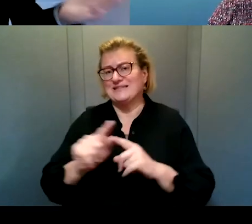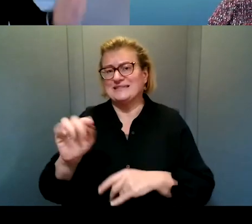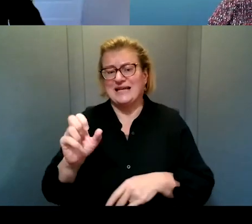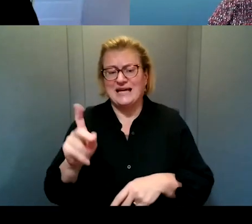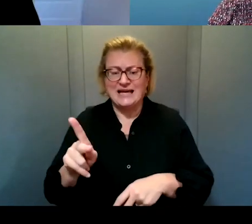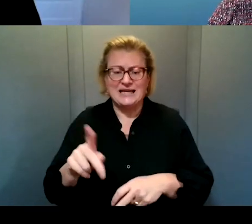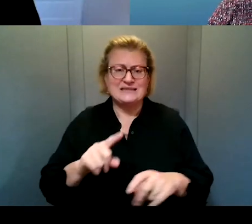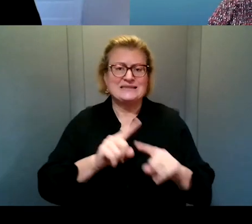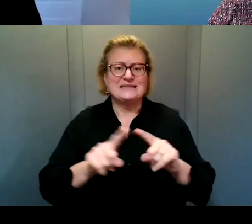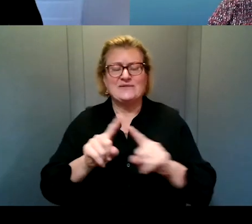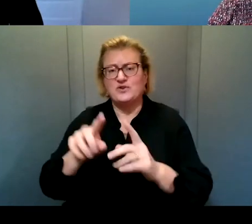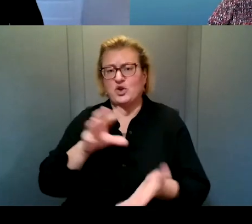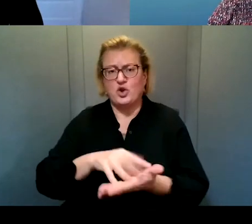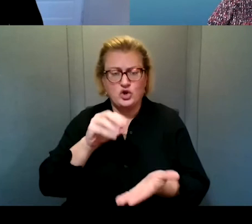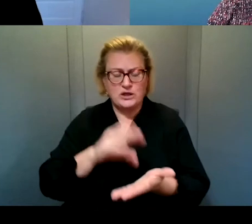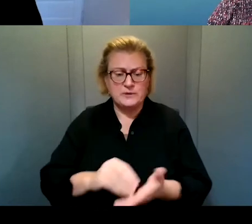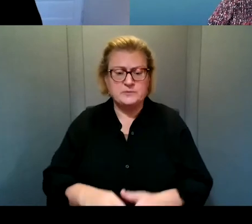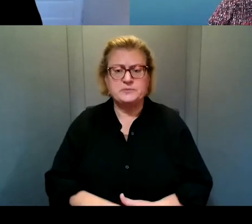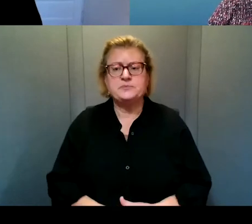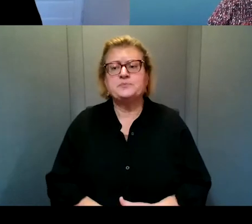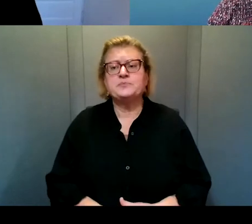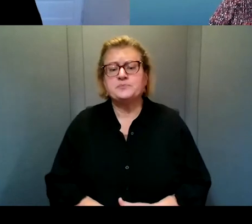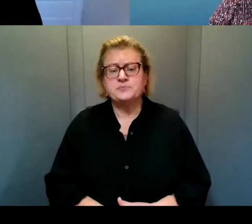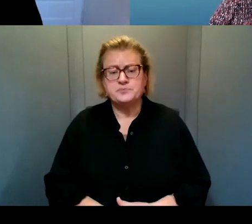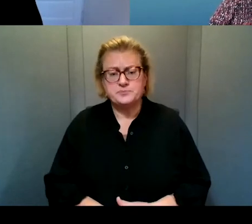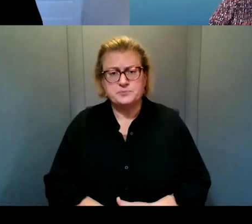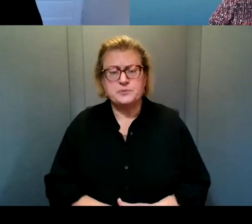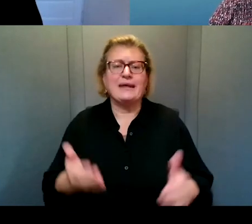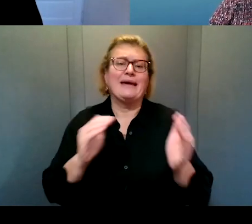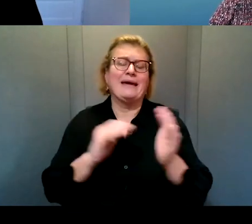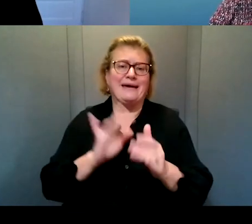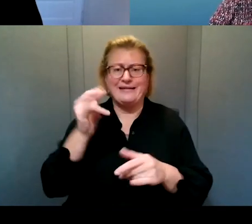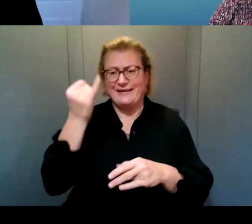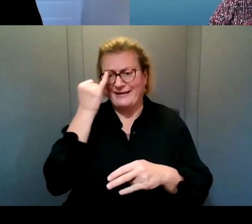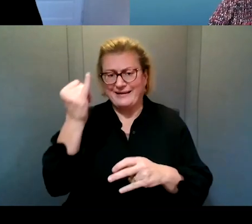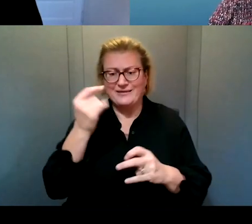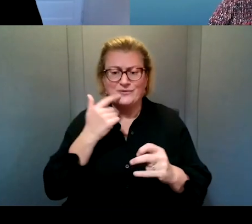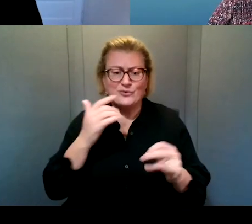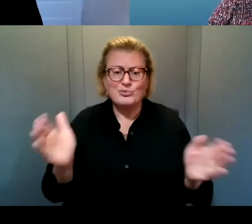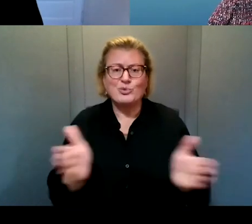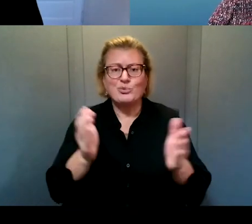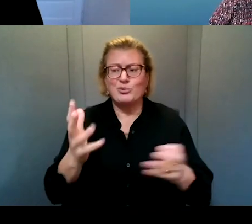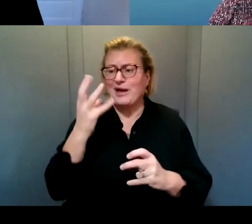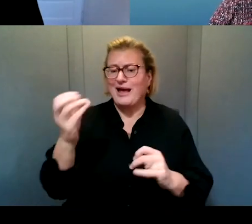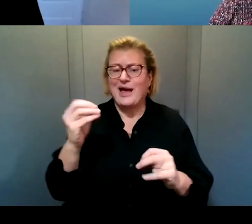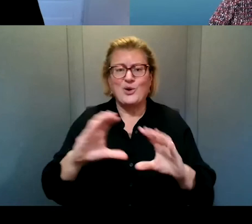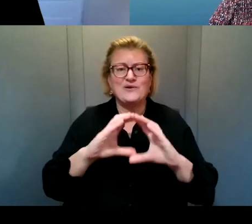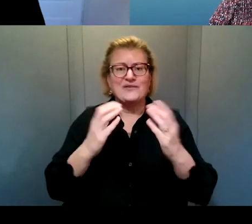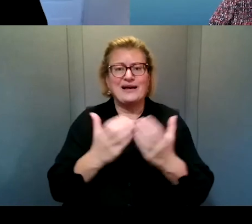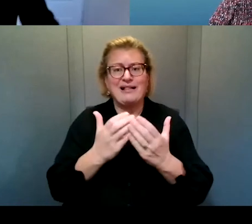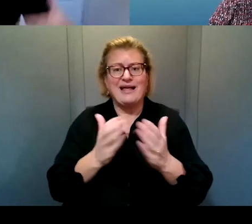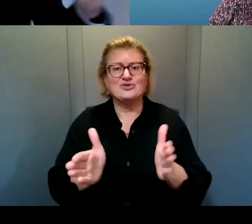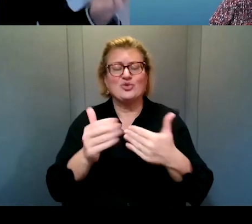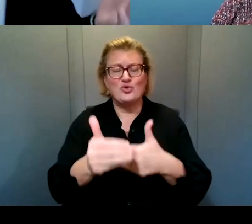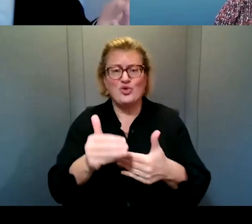um, types of learning. And again, I think, again, the idea of promoting out of classroom language learning,